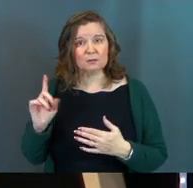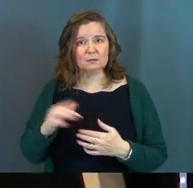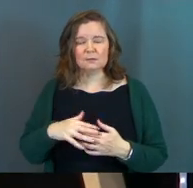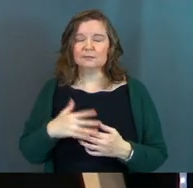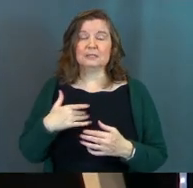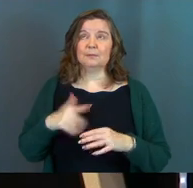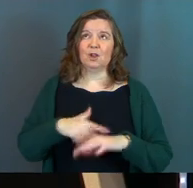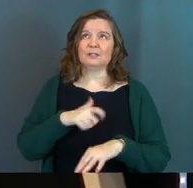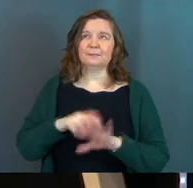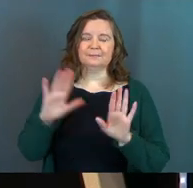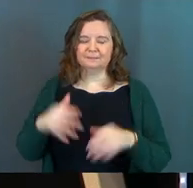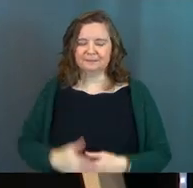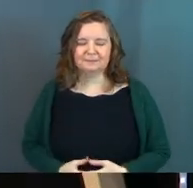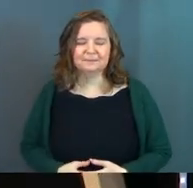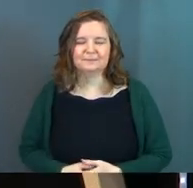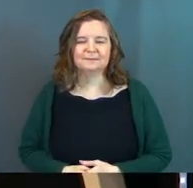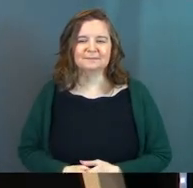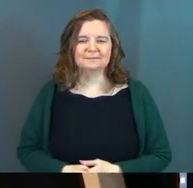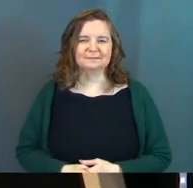It's been a long time.